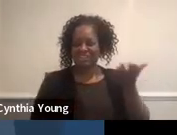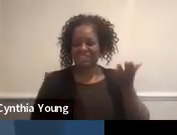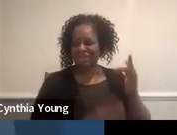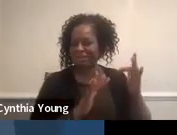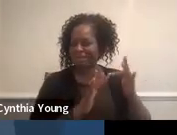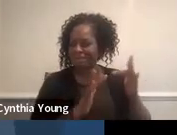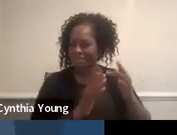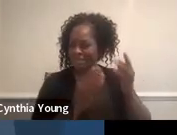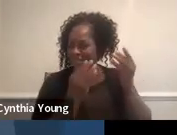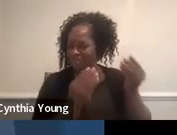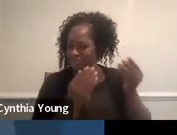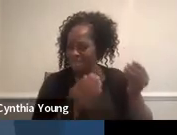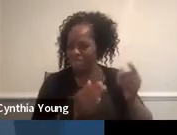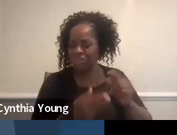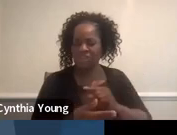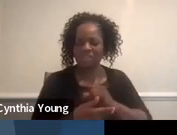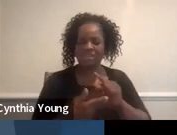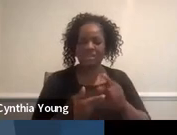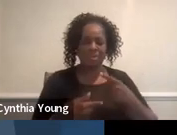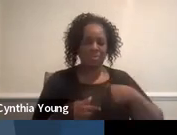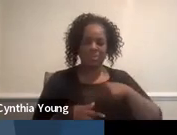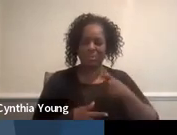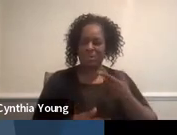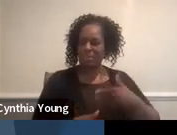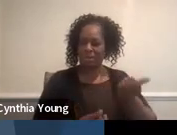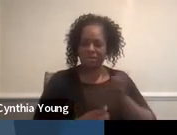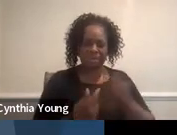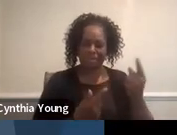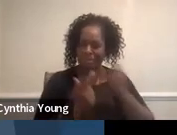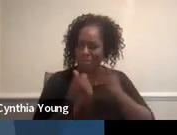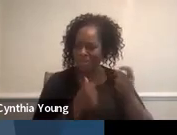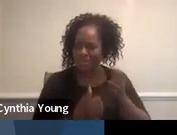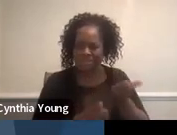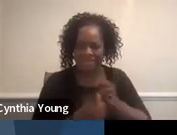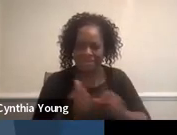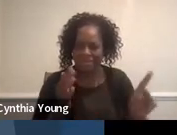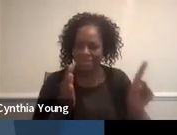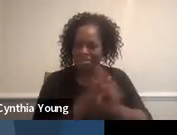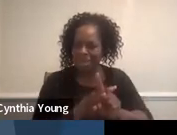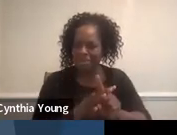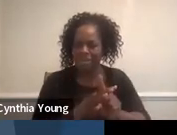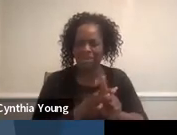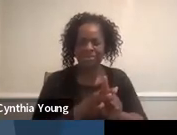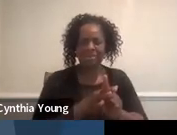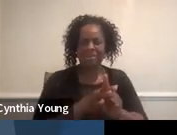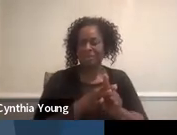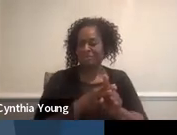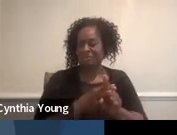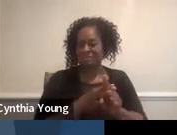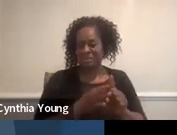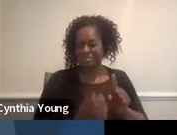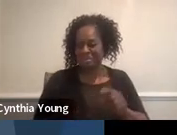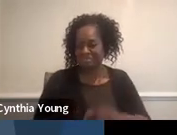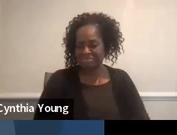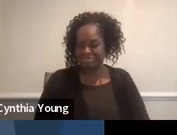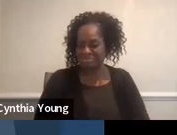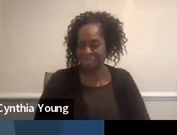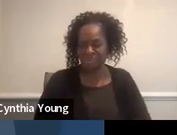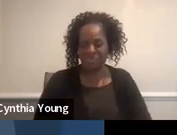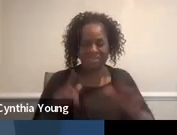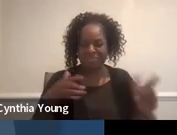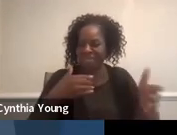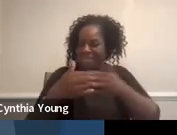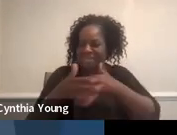contact information. We welcome any kind of questions, concerns, cries of outrage. Love them all.